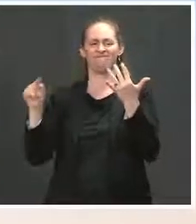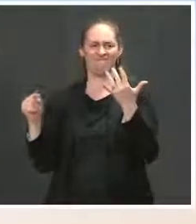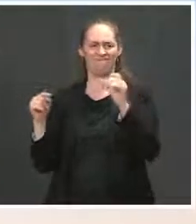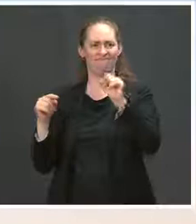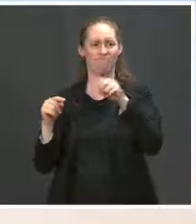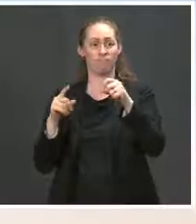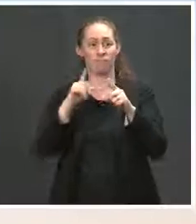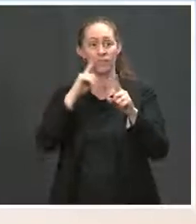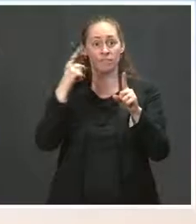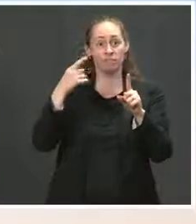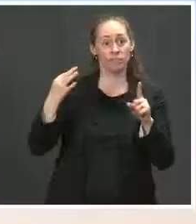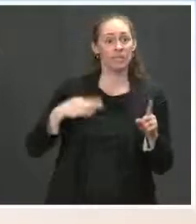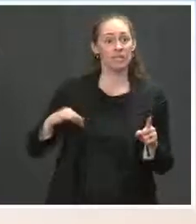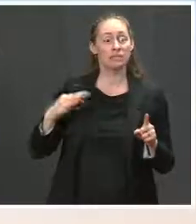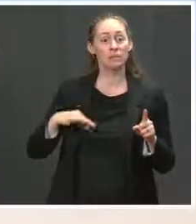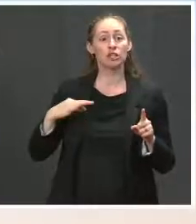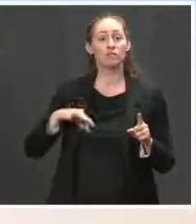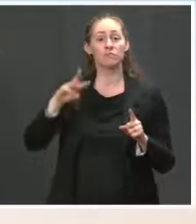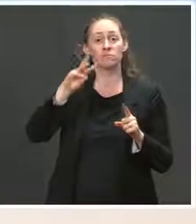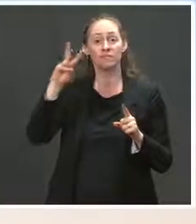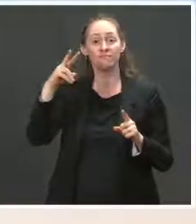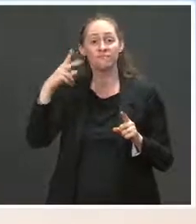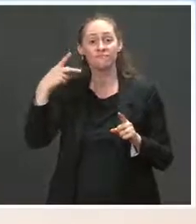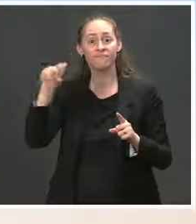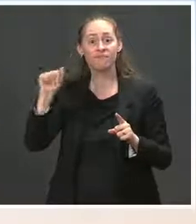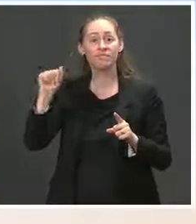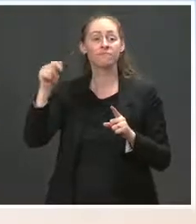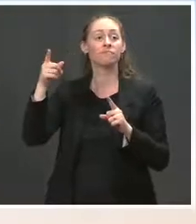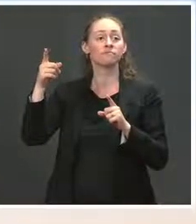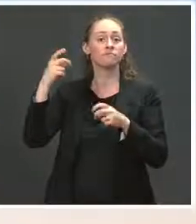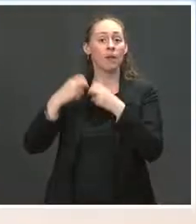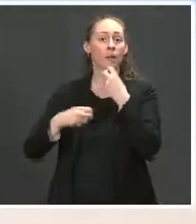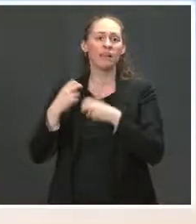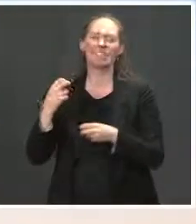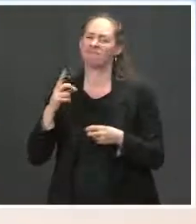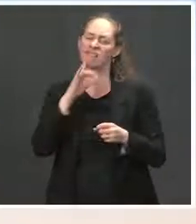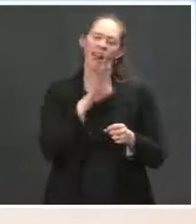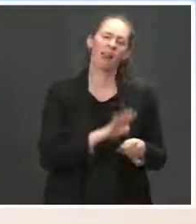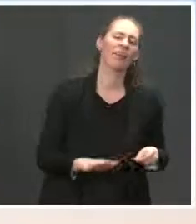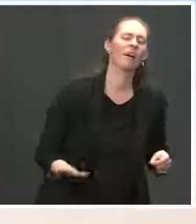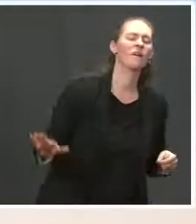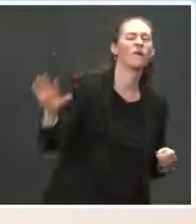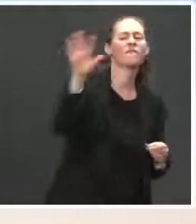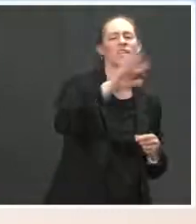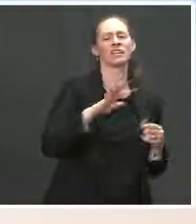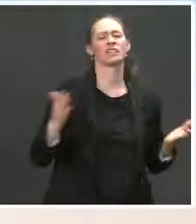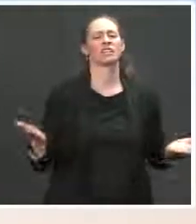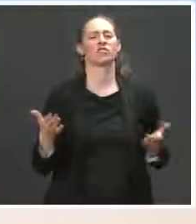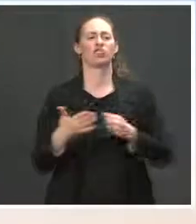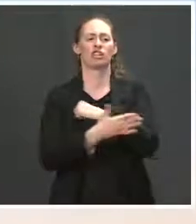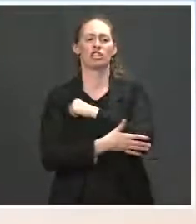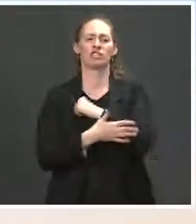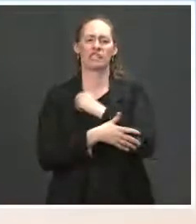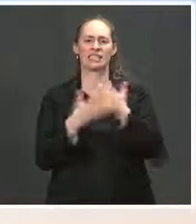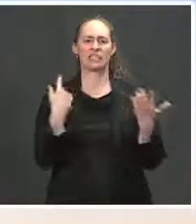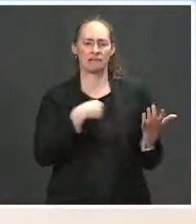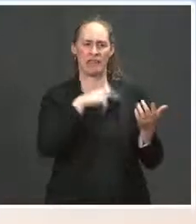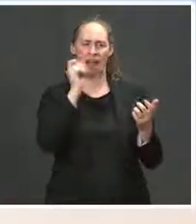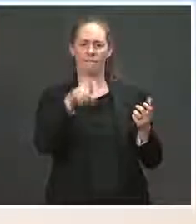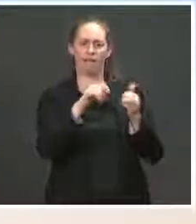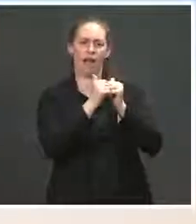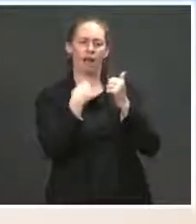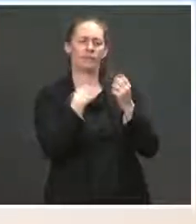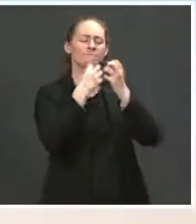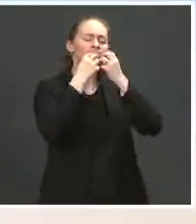in Western Pennsylvania and parts of Pennsylvania, but we're seeing in states across the country as well. There's a lot of blame game gets thrown